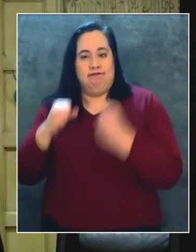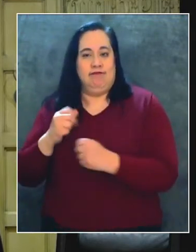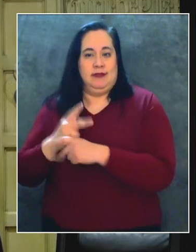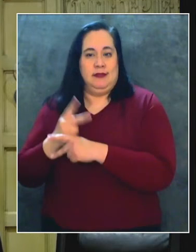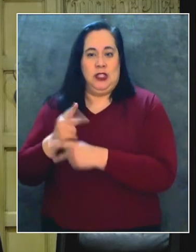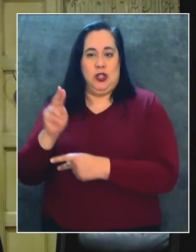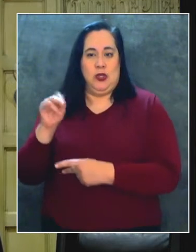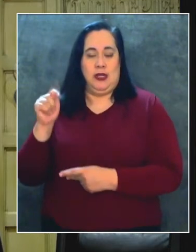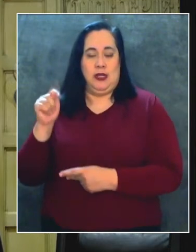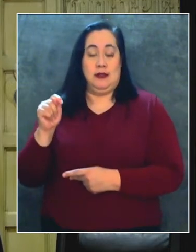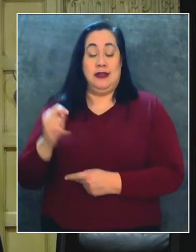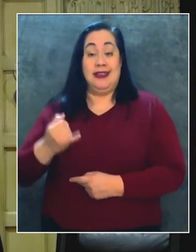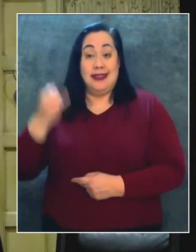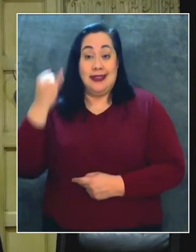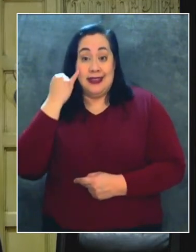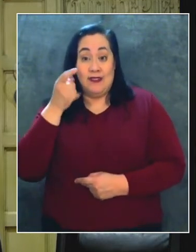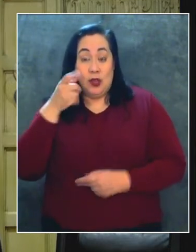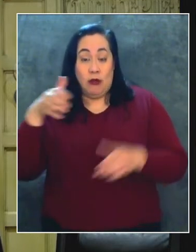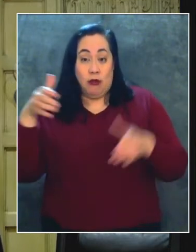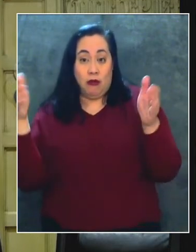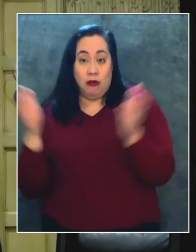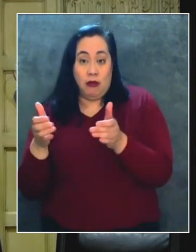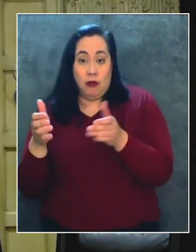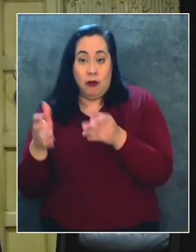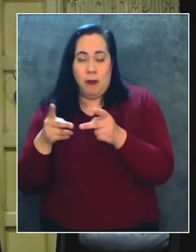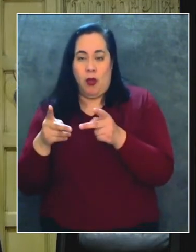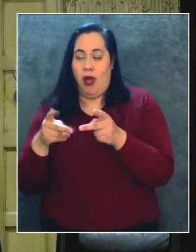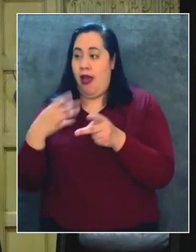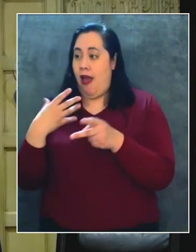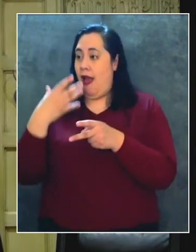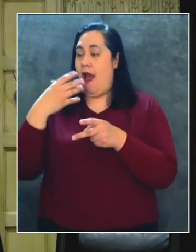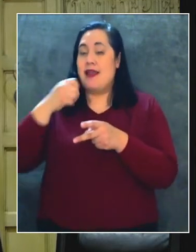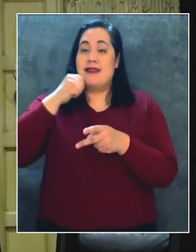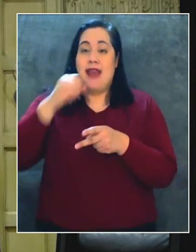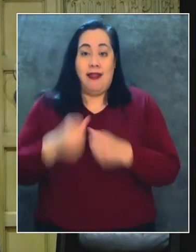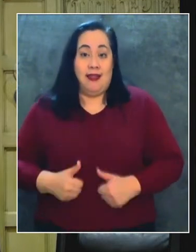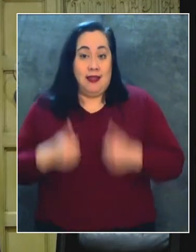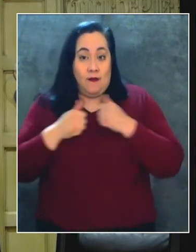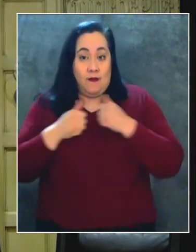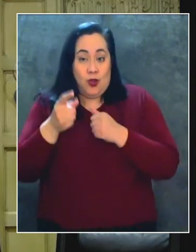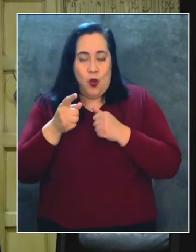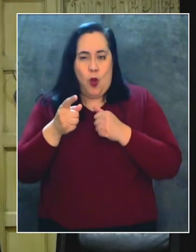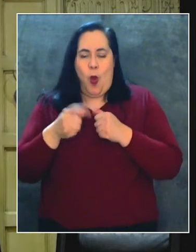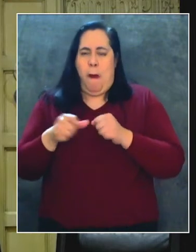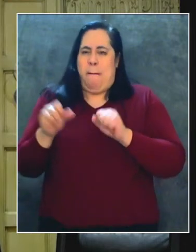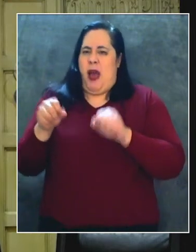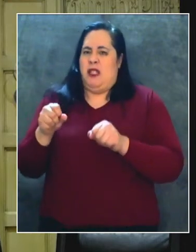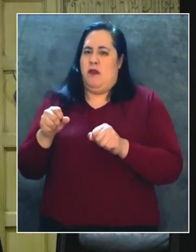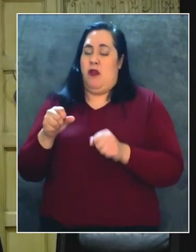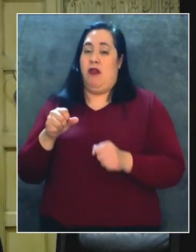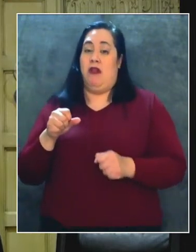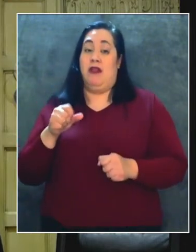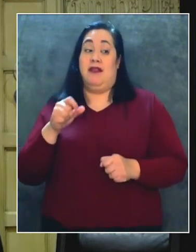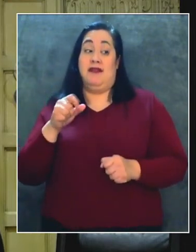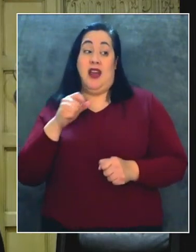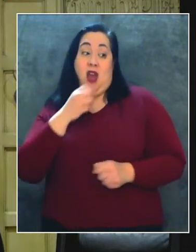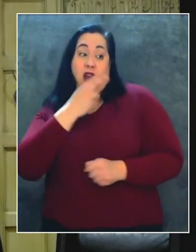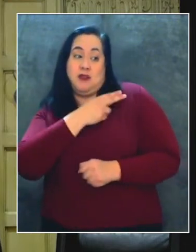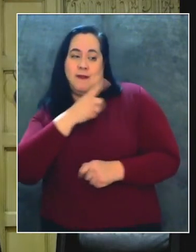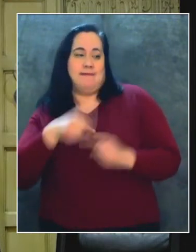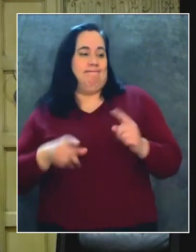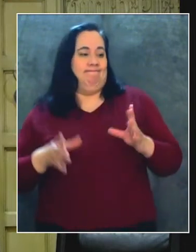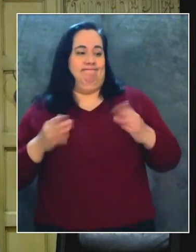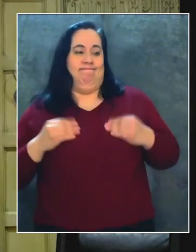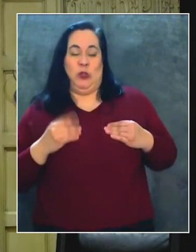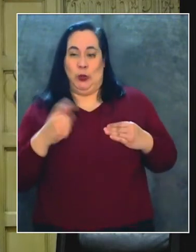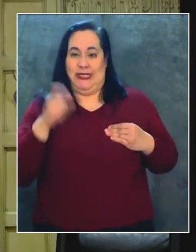se reúne con personas fuera de su hogar, es probable que la atención médica no esté disponible